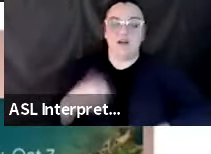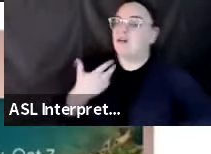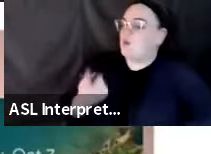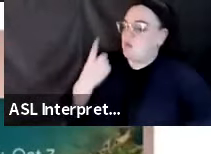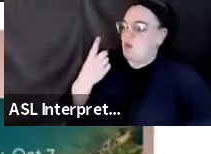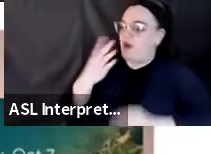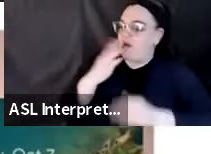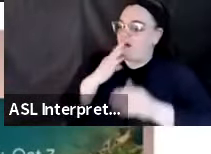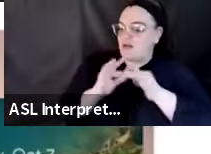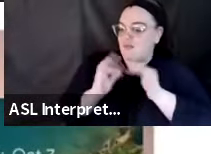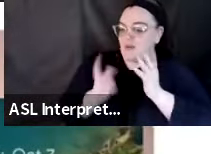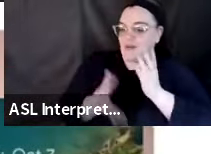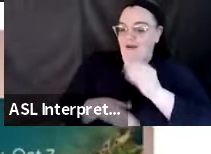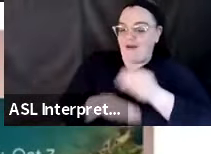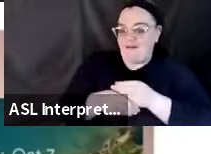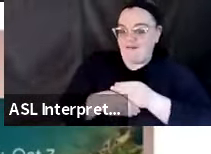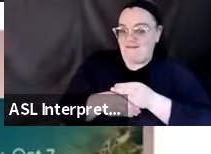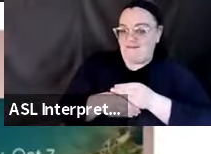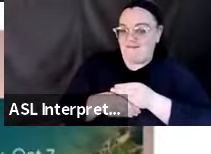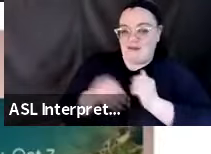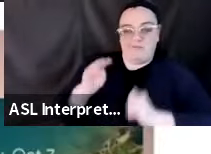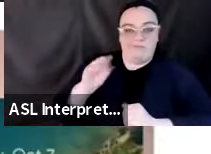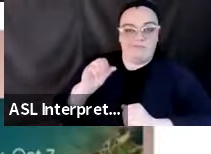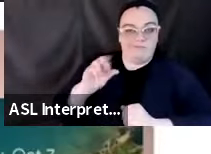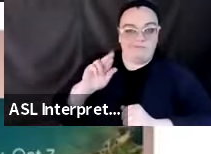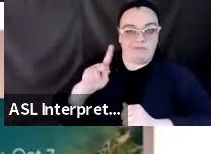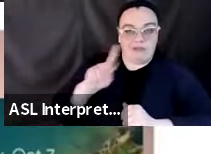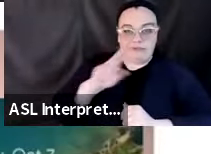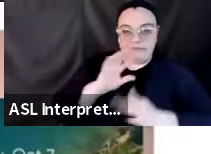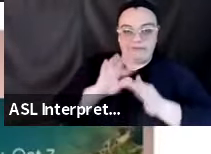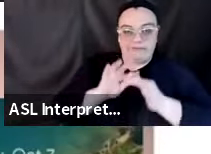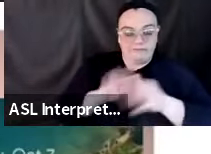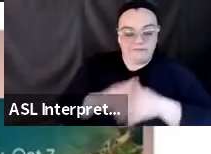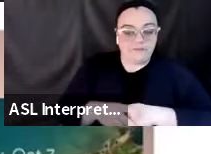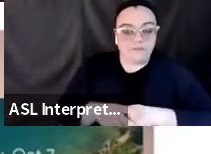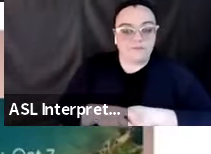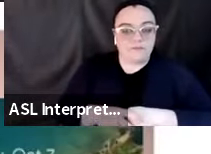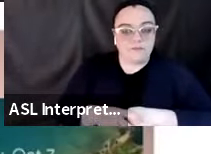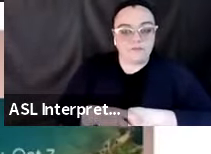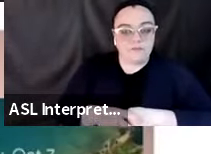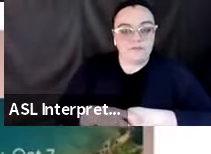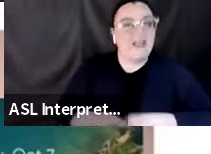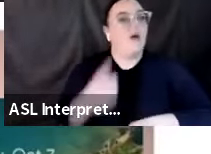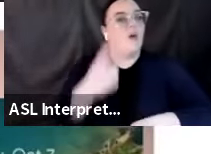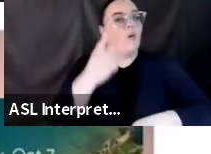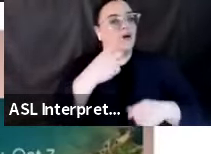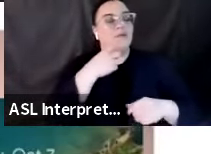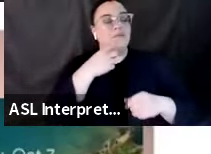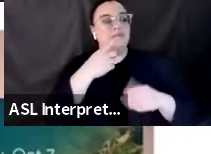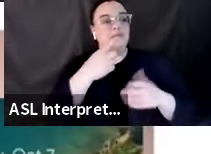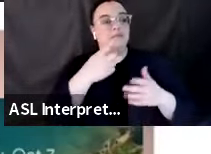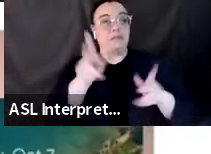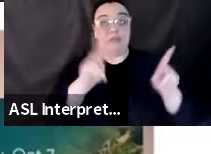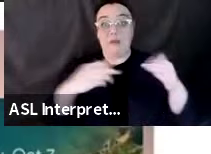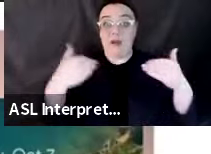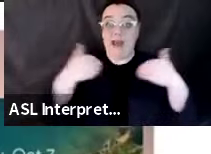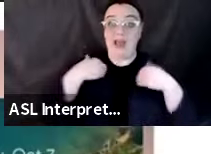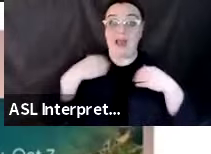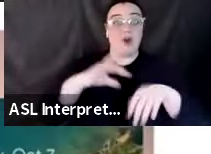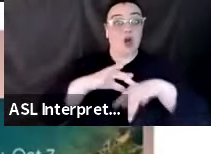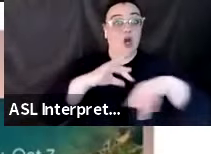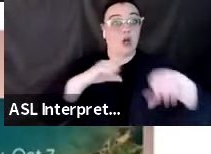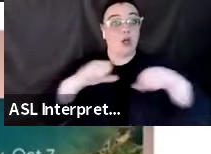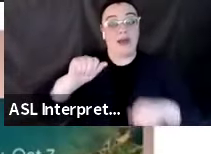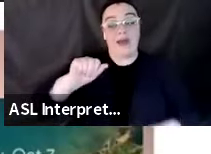like to add, because when I talk to people, they often are confused that they have earthquake apps that maybe they've had for many